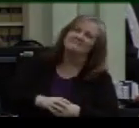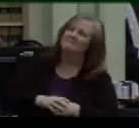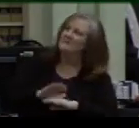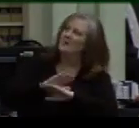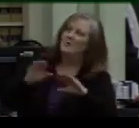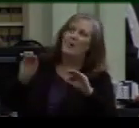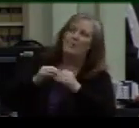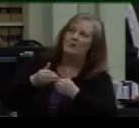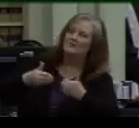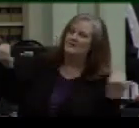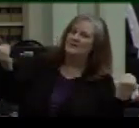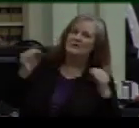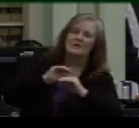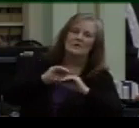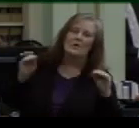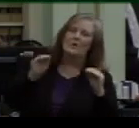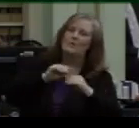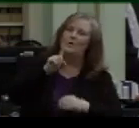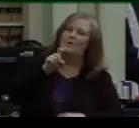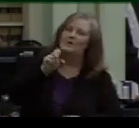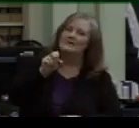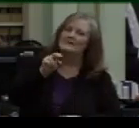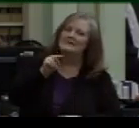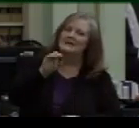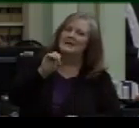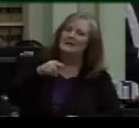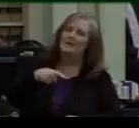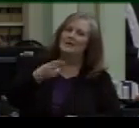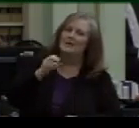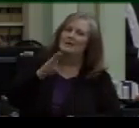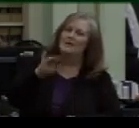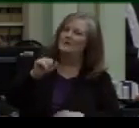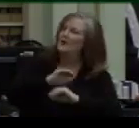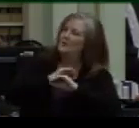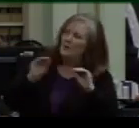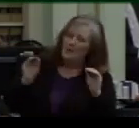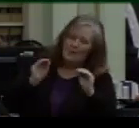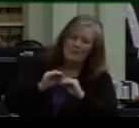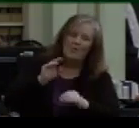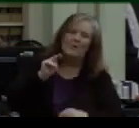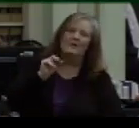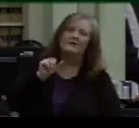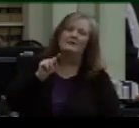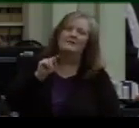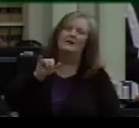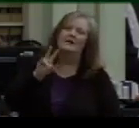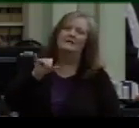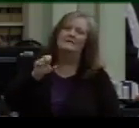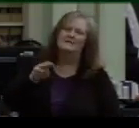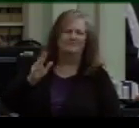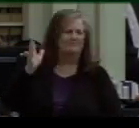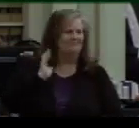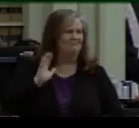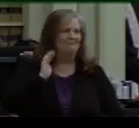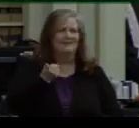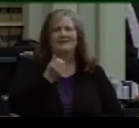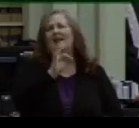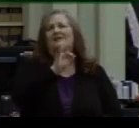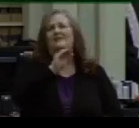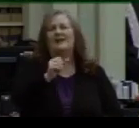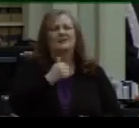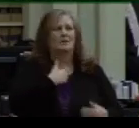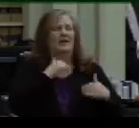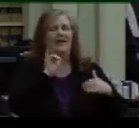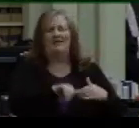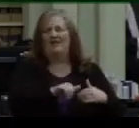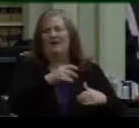division, no more xenophobia, no more nativism. We suffered enough of that in the 1990s with Proposition